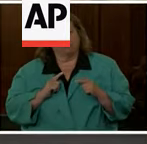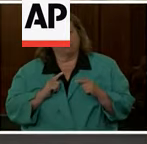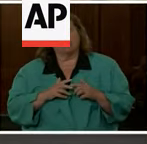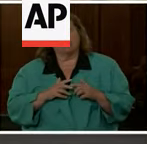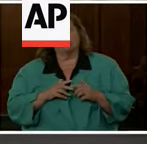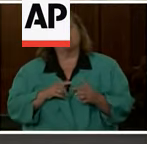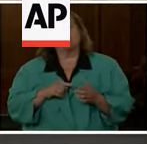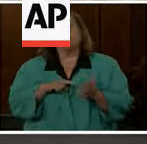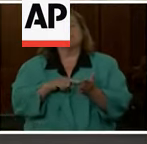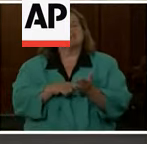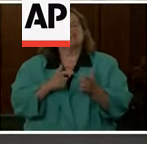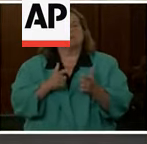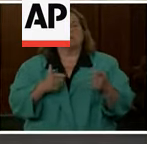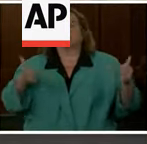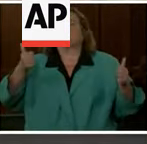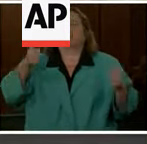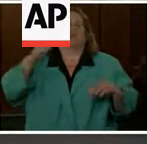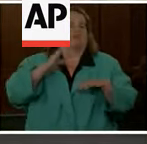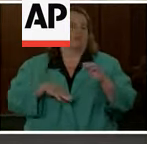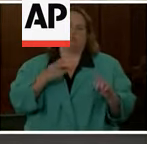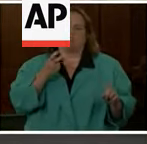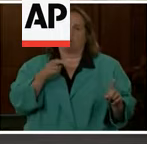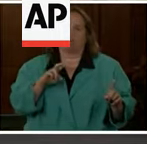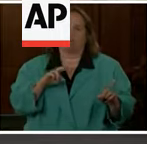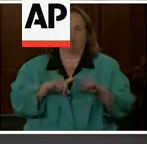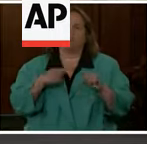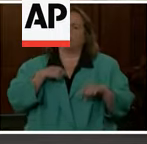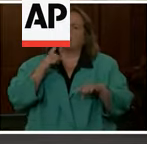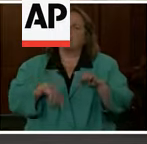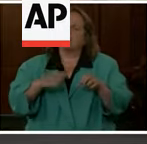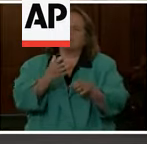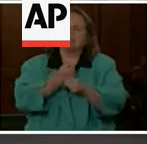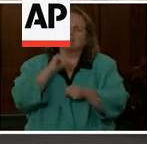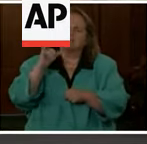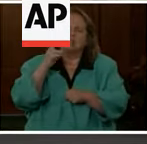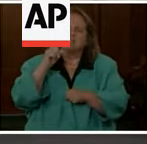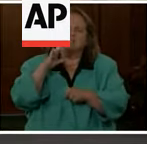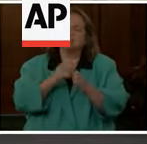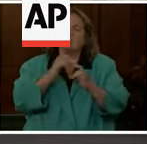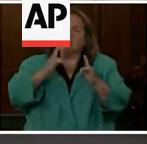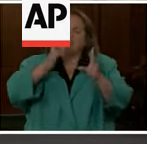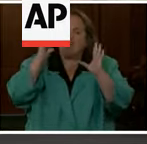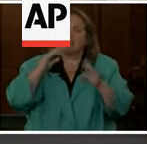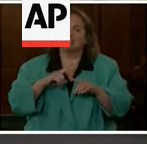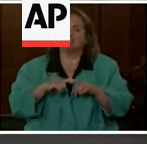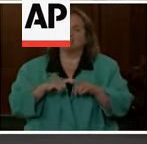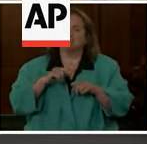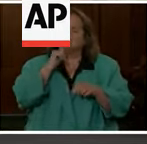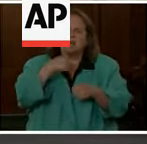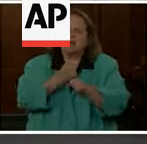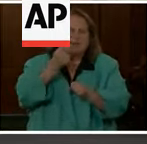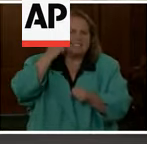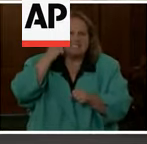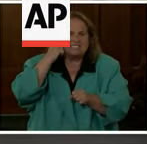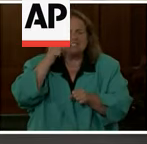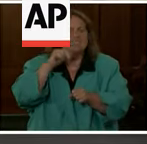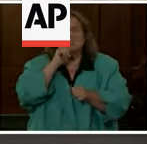This is so much bigger than her. But we can't get justice with violence. It doesn't make sense. It doesn't help.